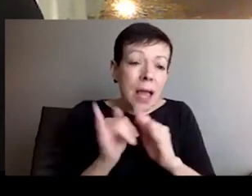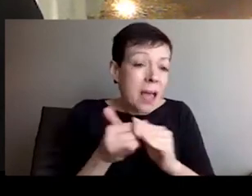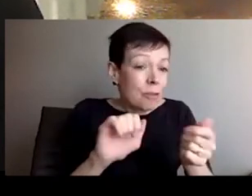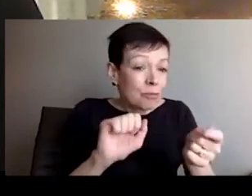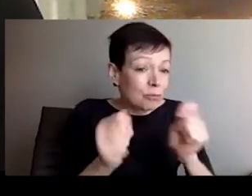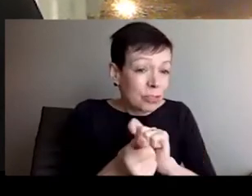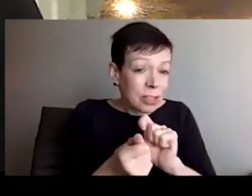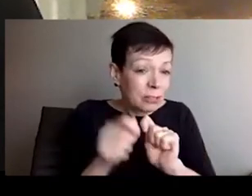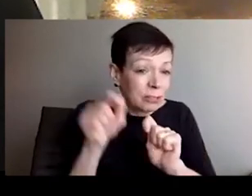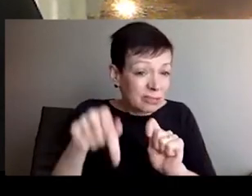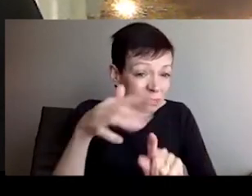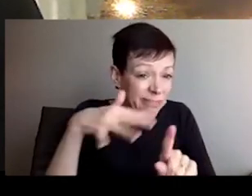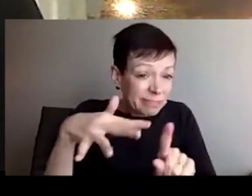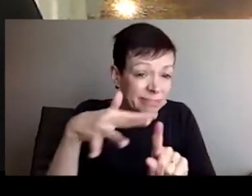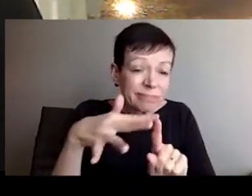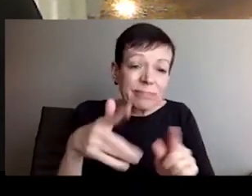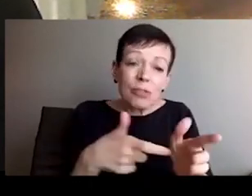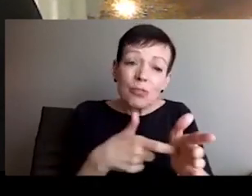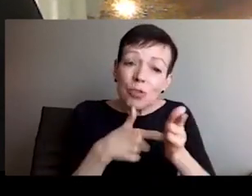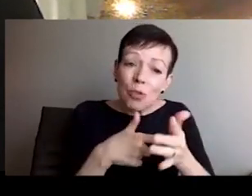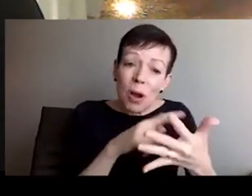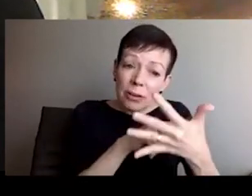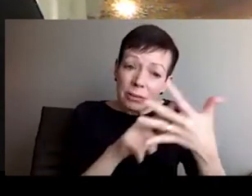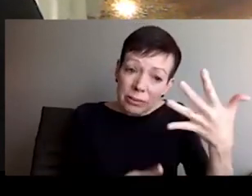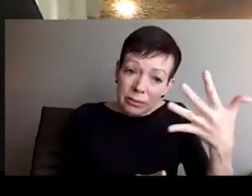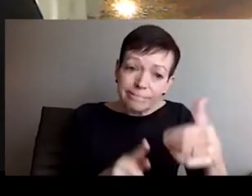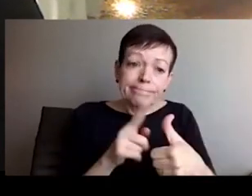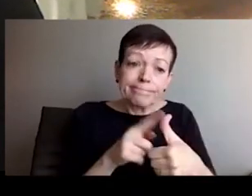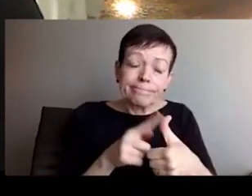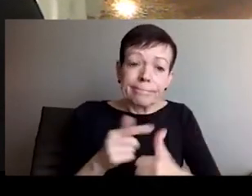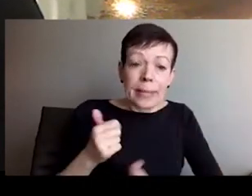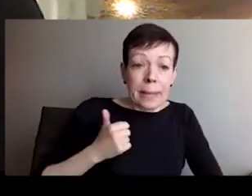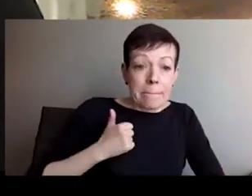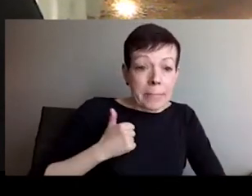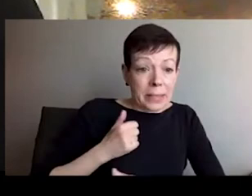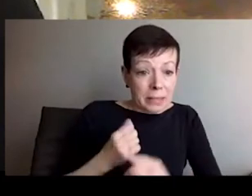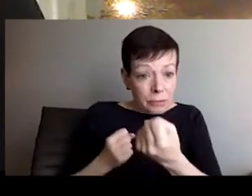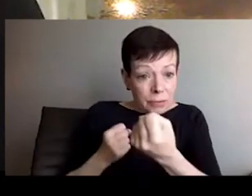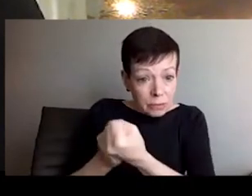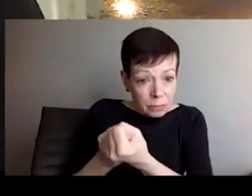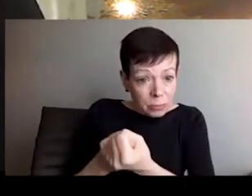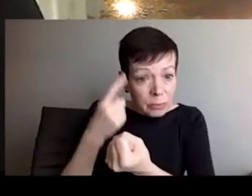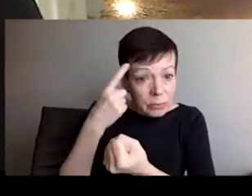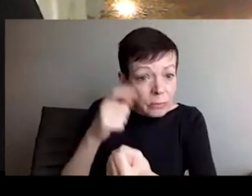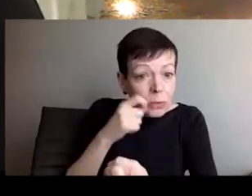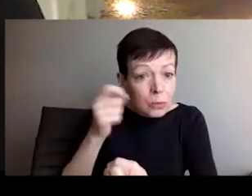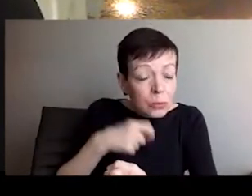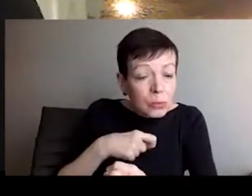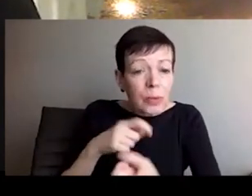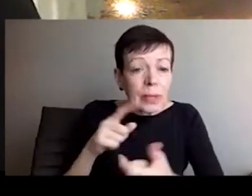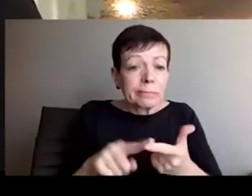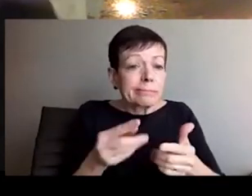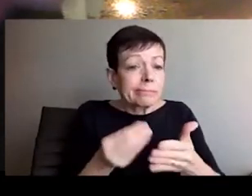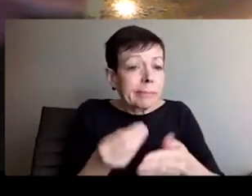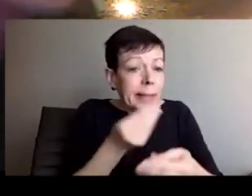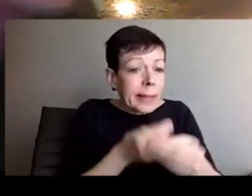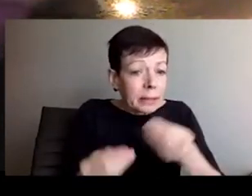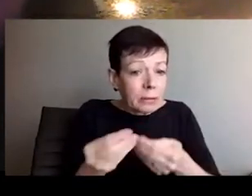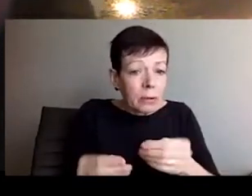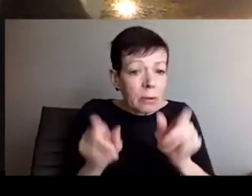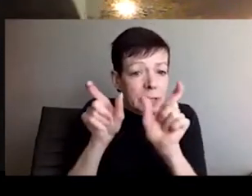There are really not so much that they can do and not to trap in the jail, as we know that it's even not,